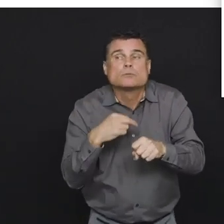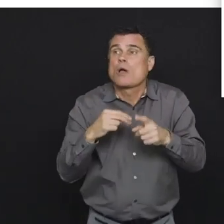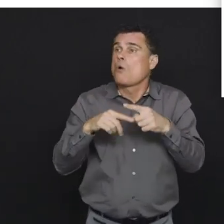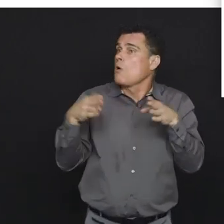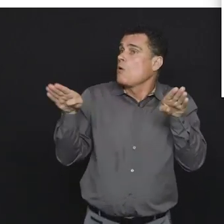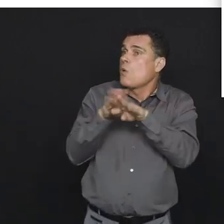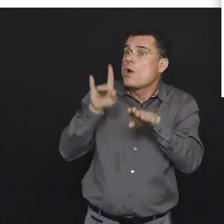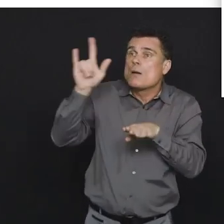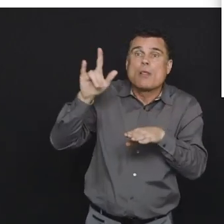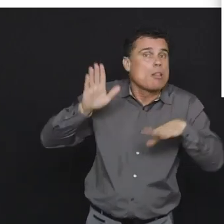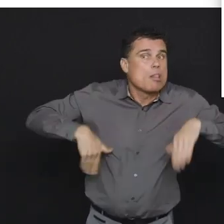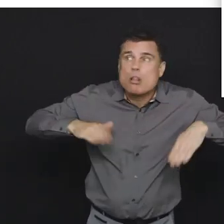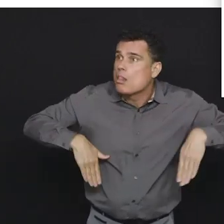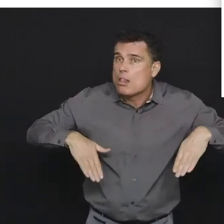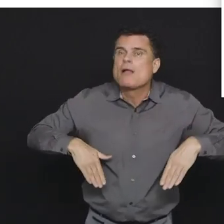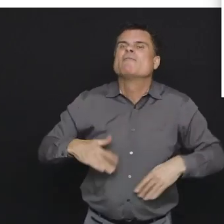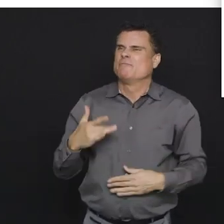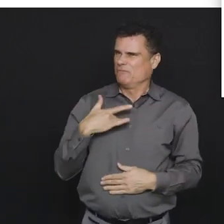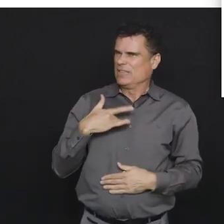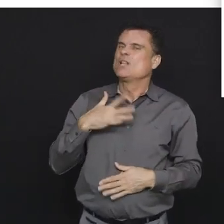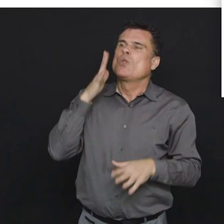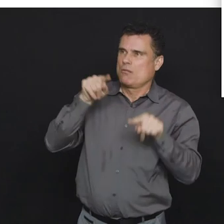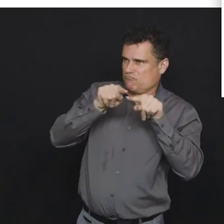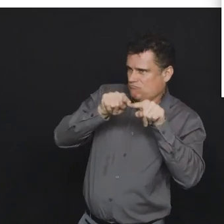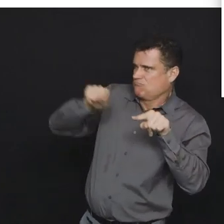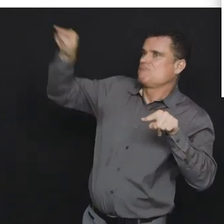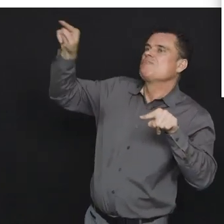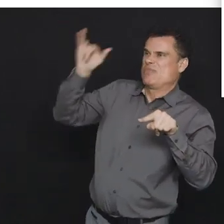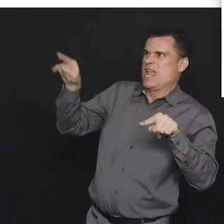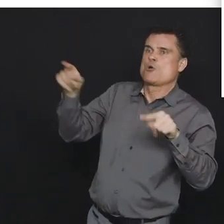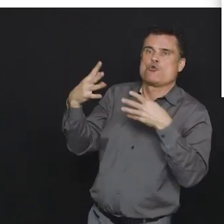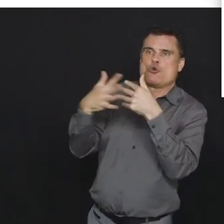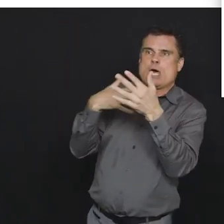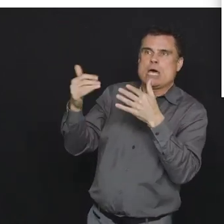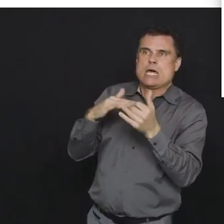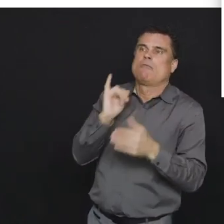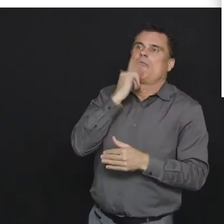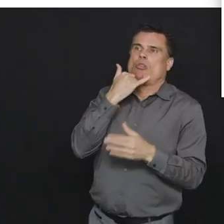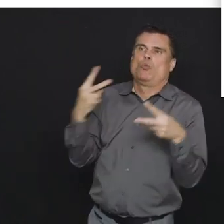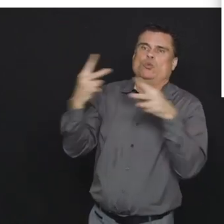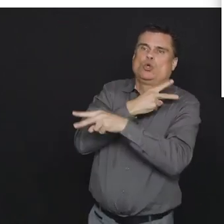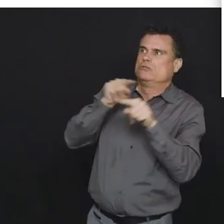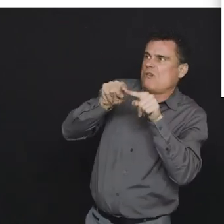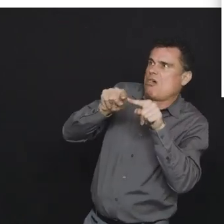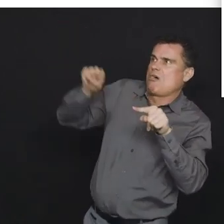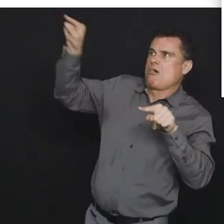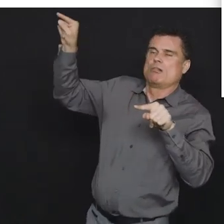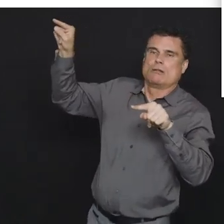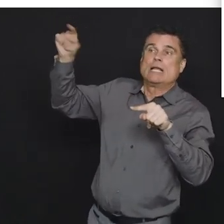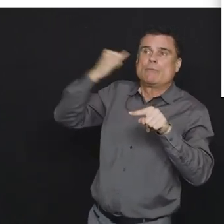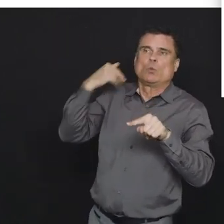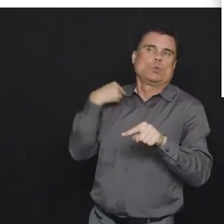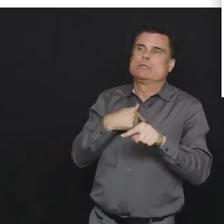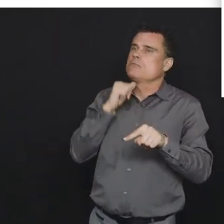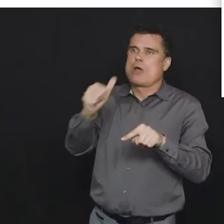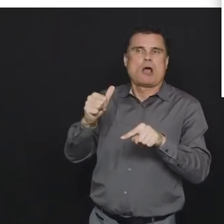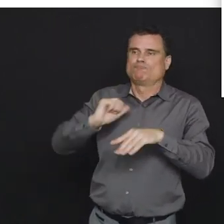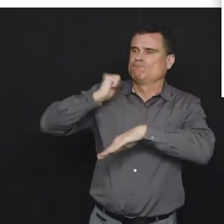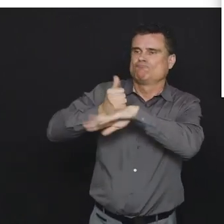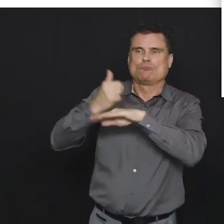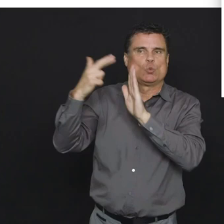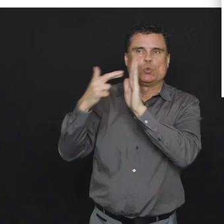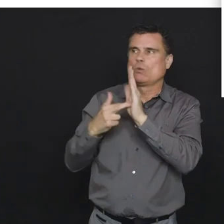of the the measures that we put in. So there are a couple of things our trajectory so the the progress that we're seeing